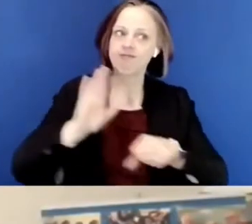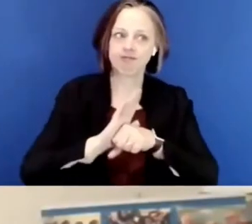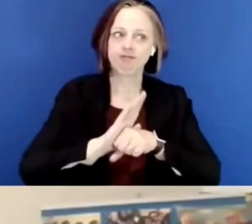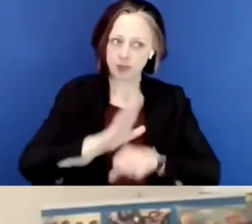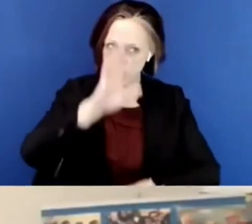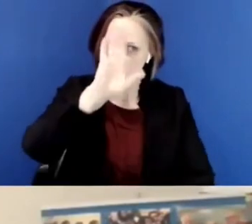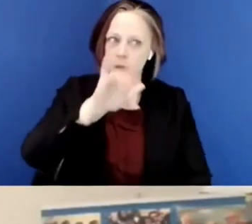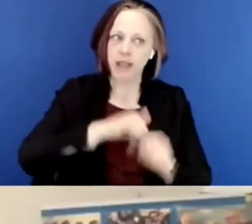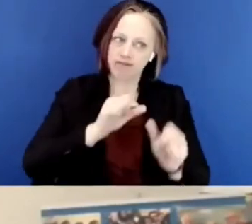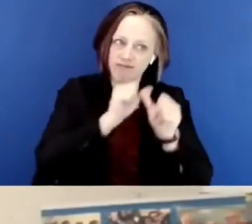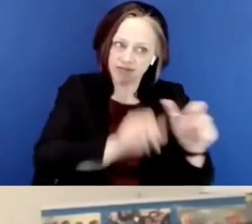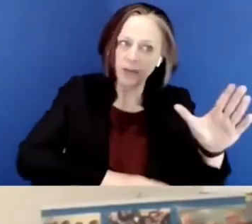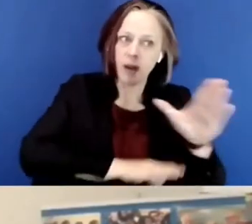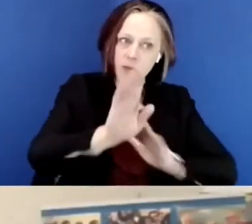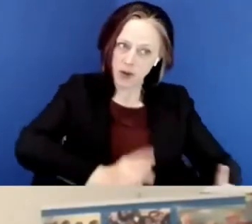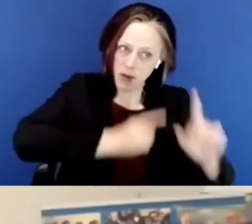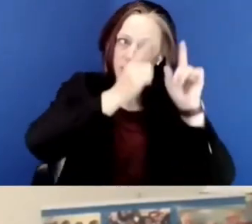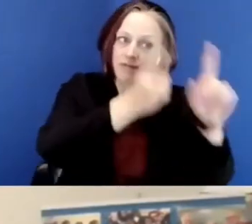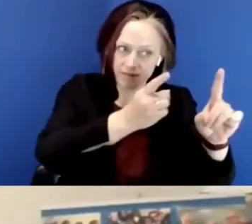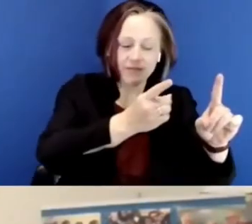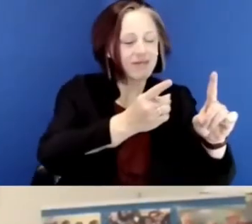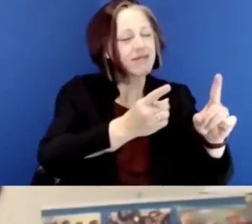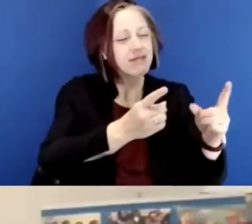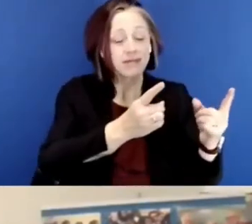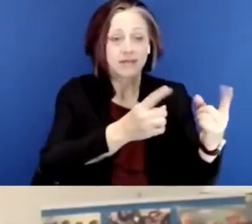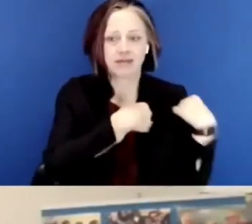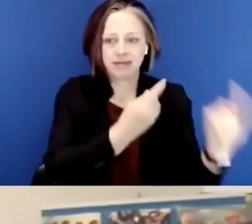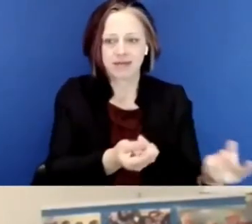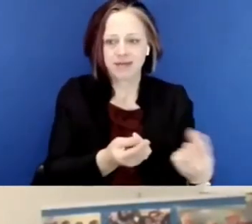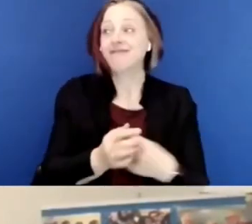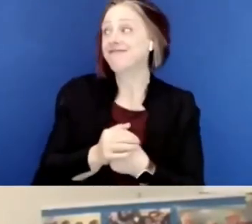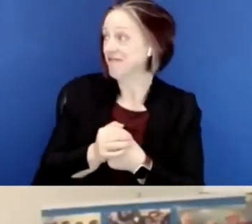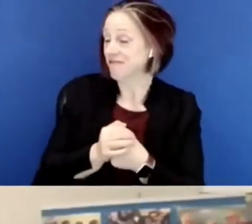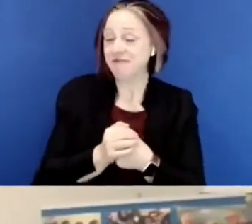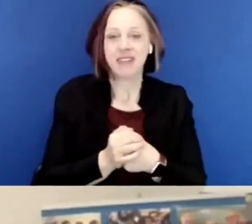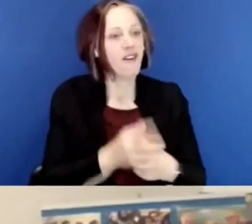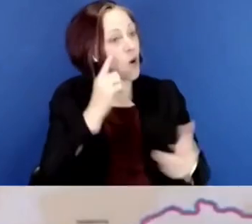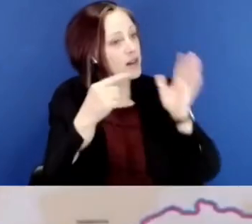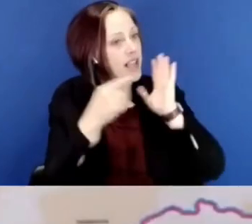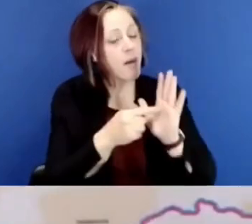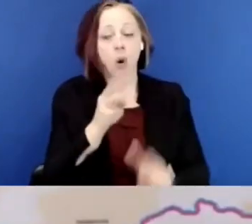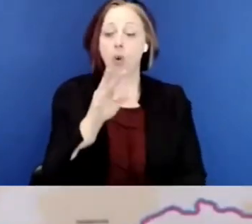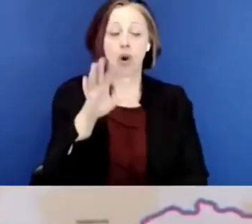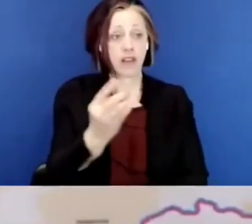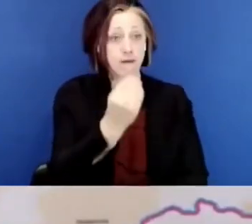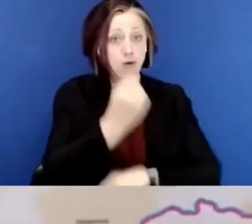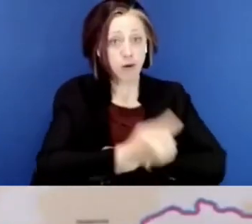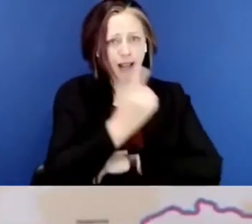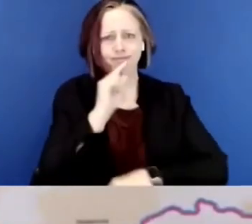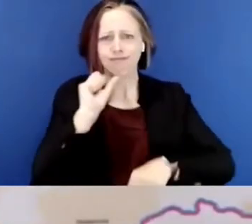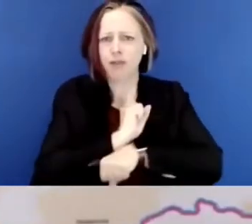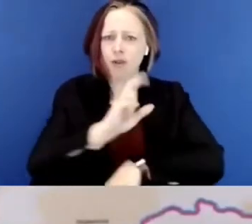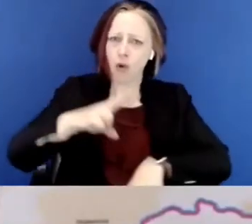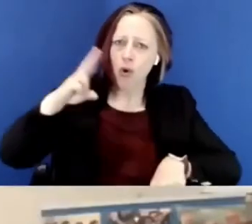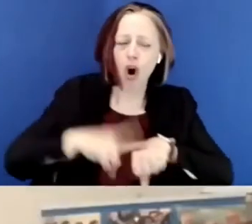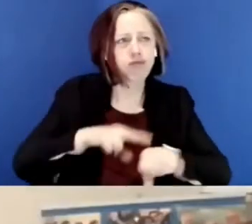Minnesota devoted to the sustainable development goals all along. And so for example, on